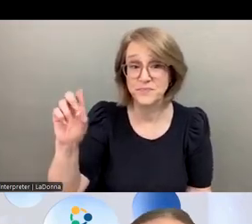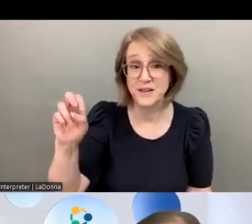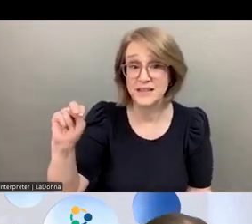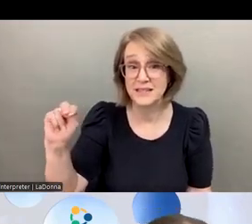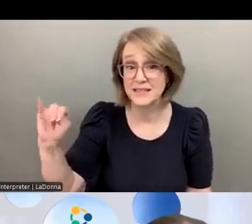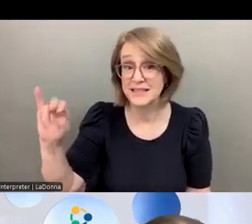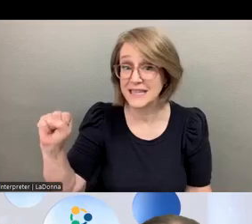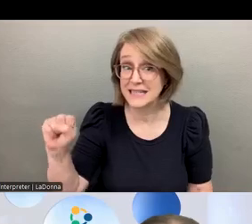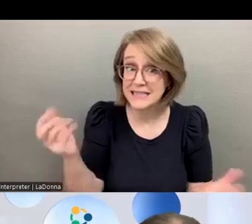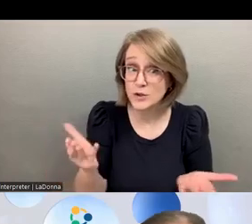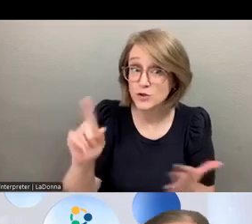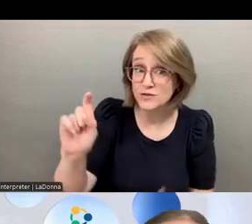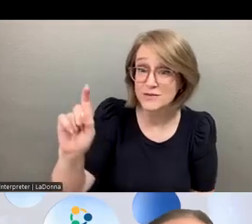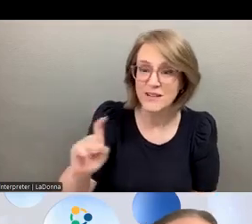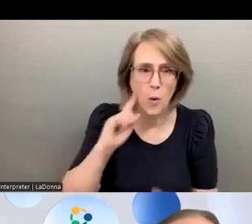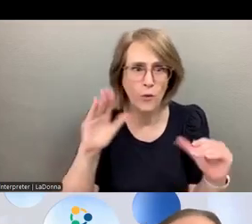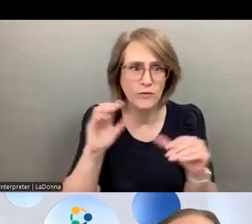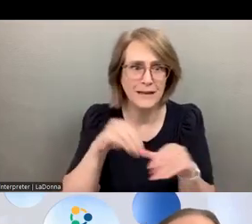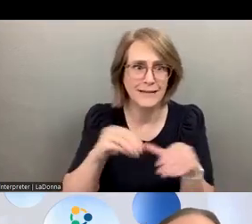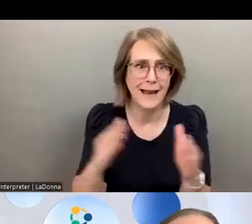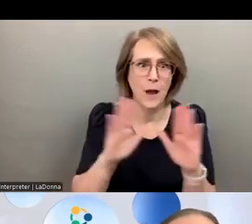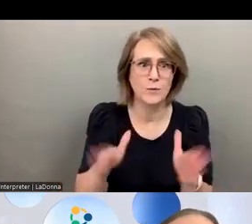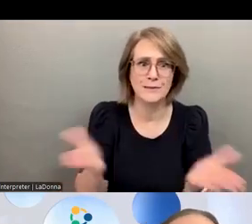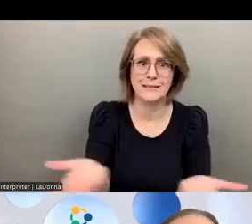with the house?